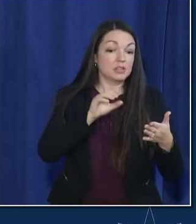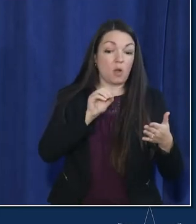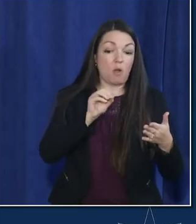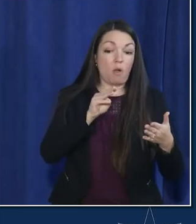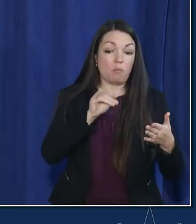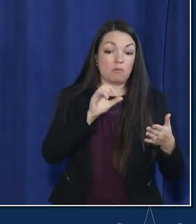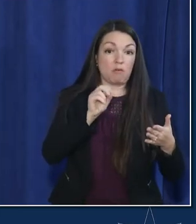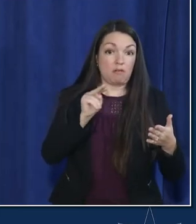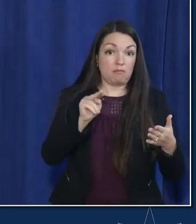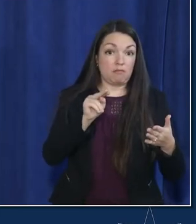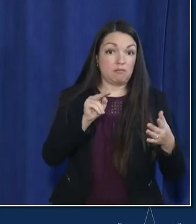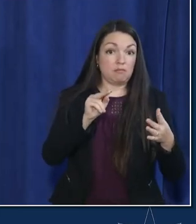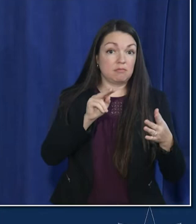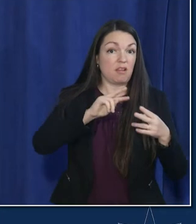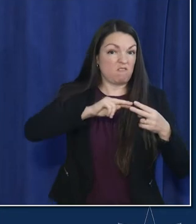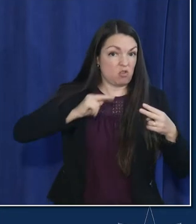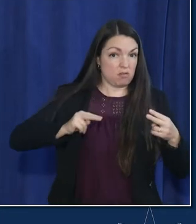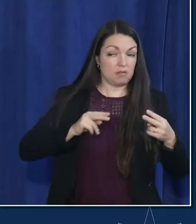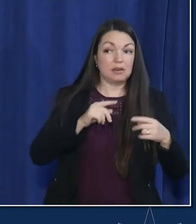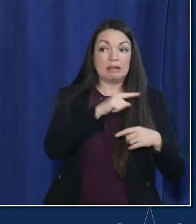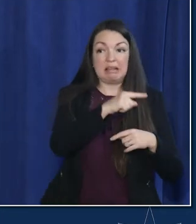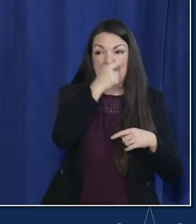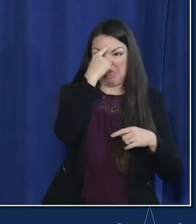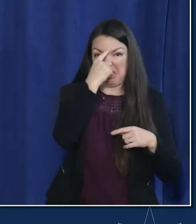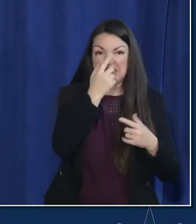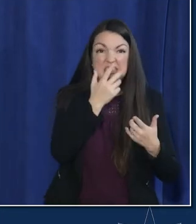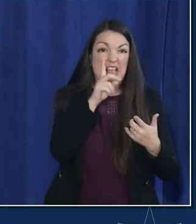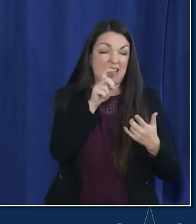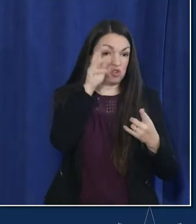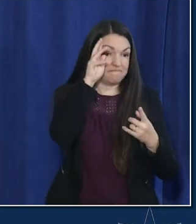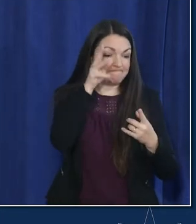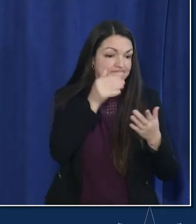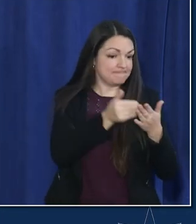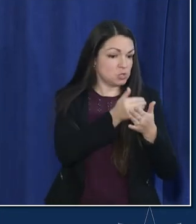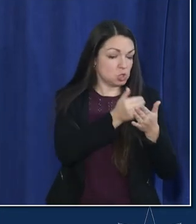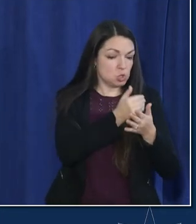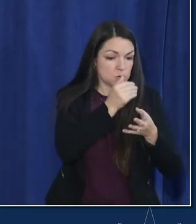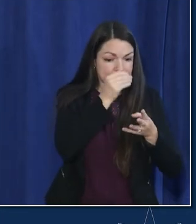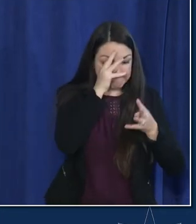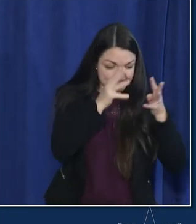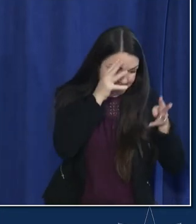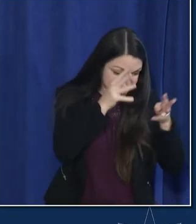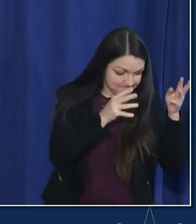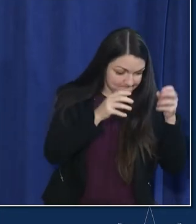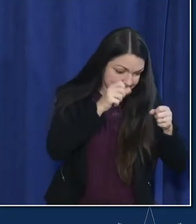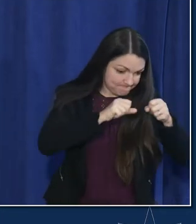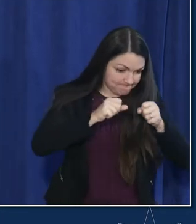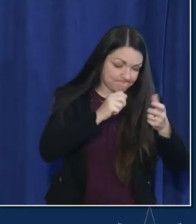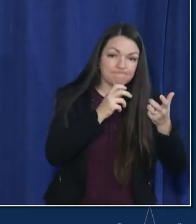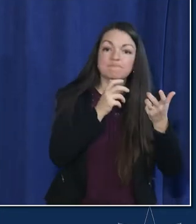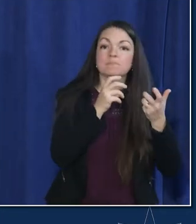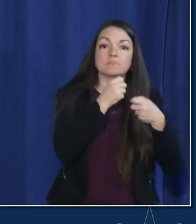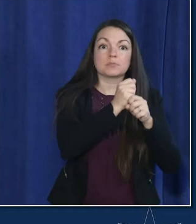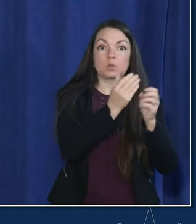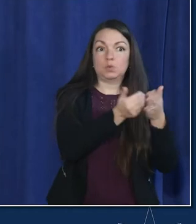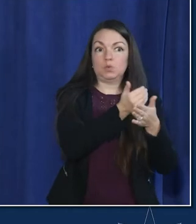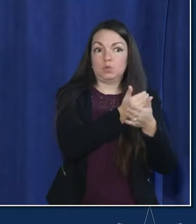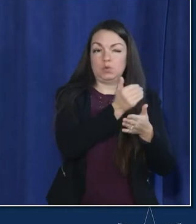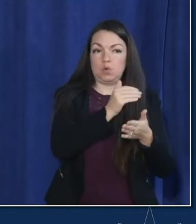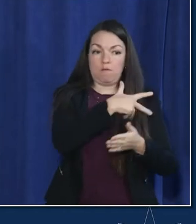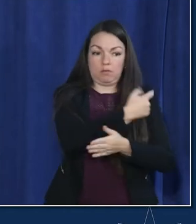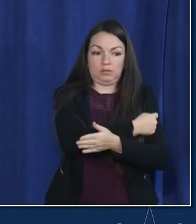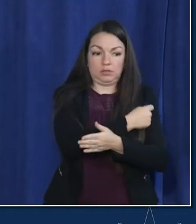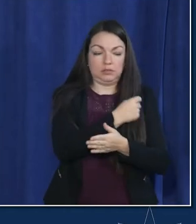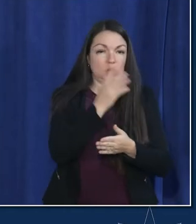to make a new vaccine and that it would take about a hundred days in the light of that after after you you answer i would like better to tell us i mean